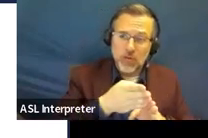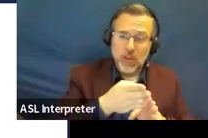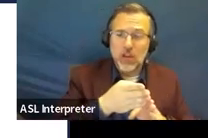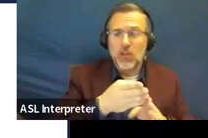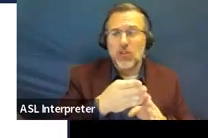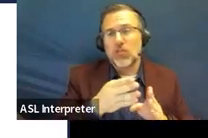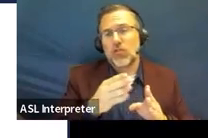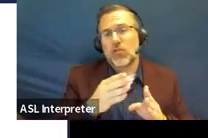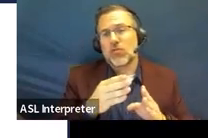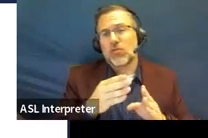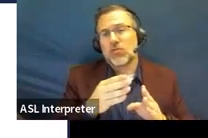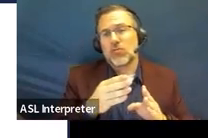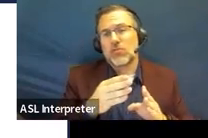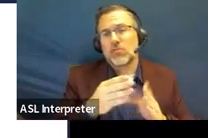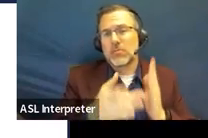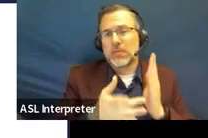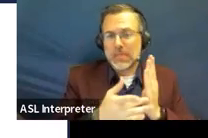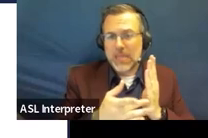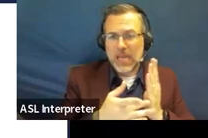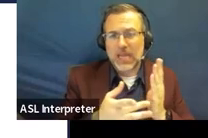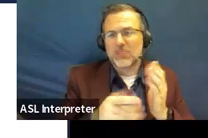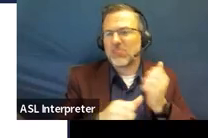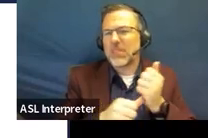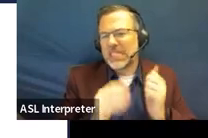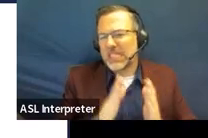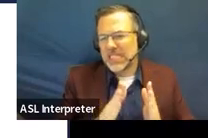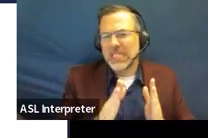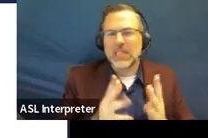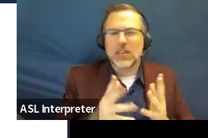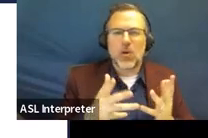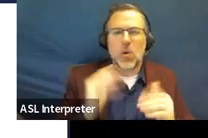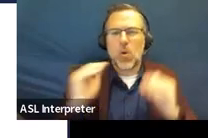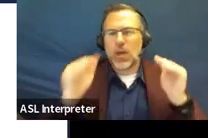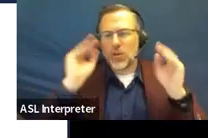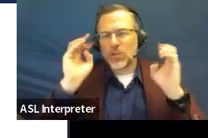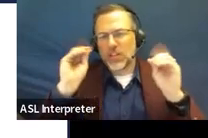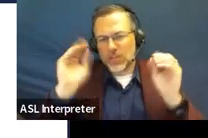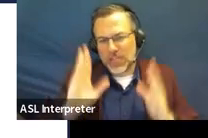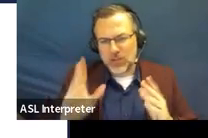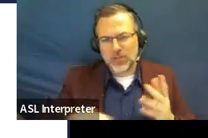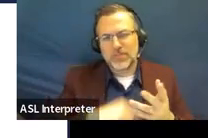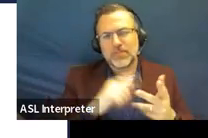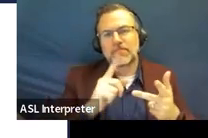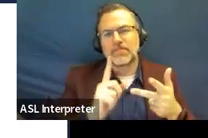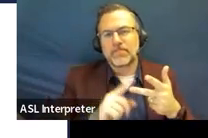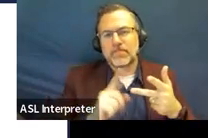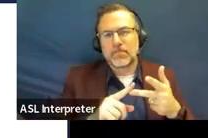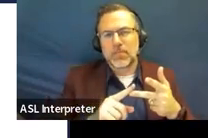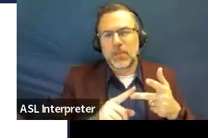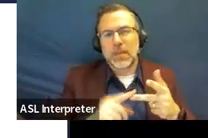ed teachers when that's appropriate. No less than one special ed teacher.